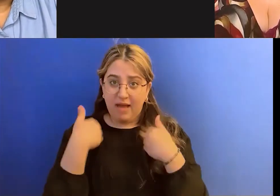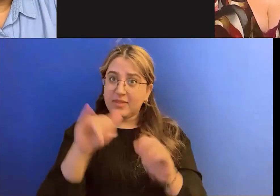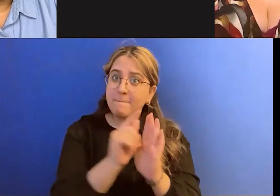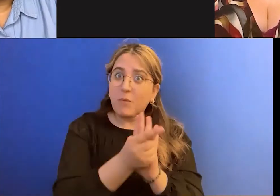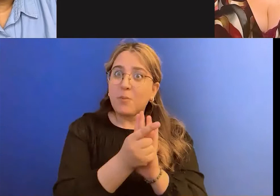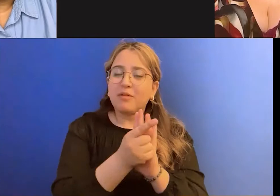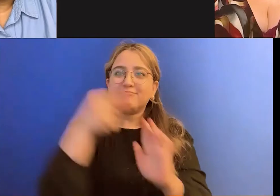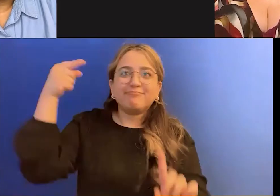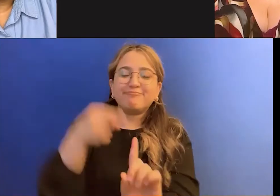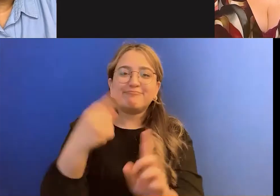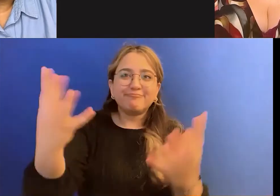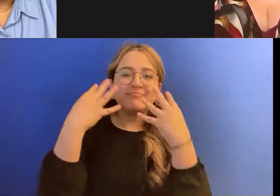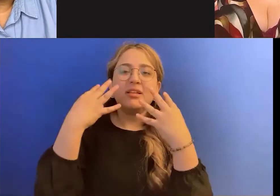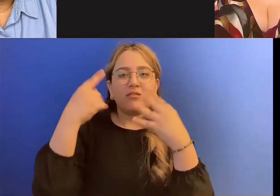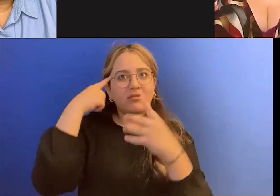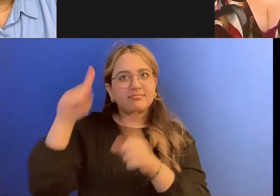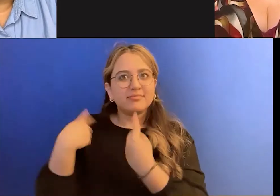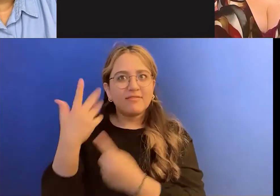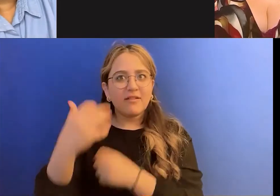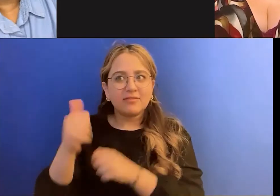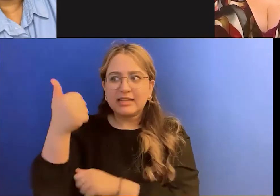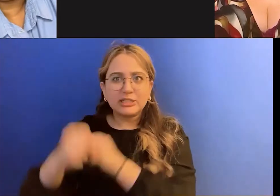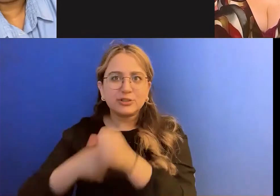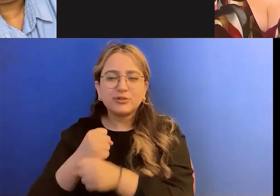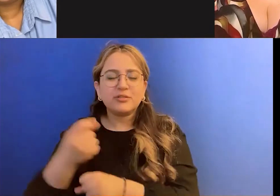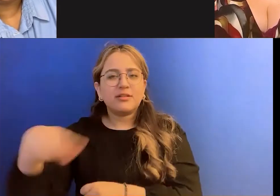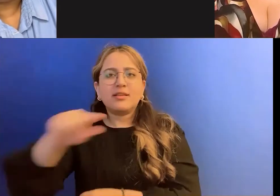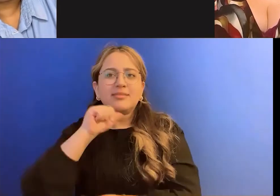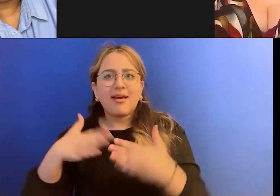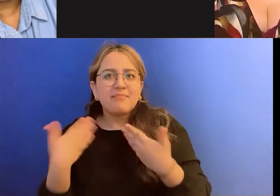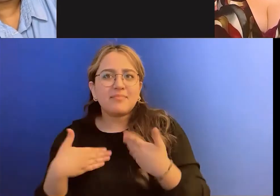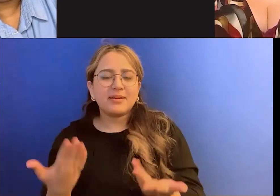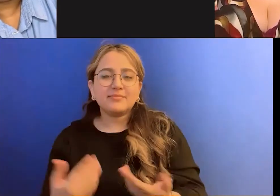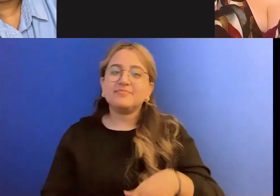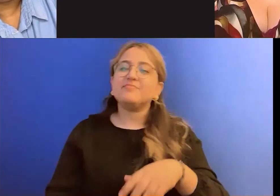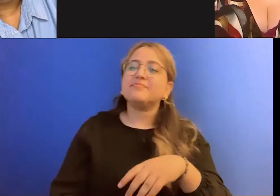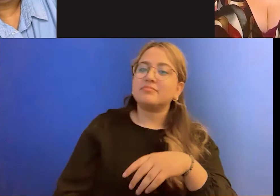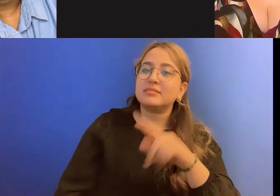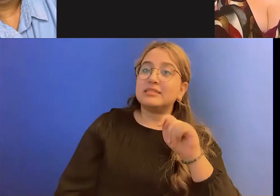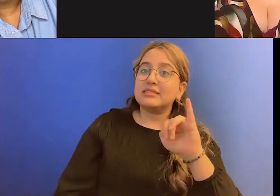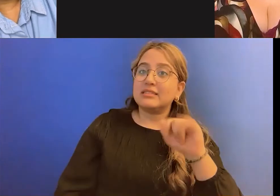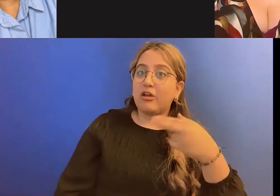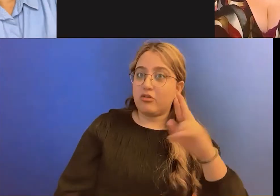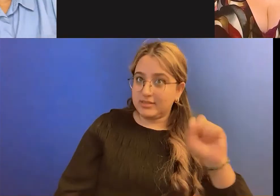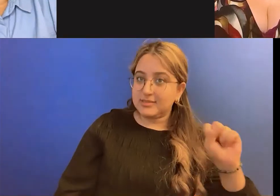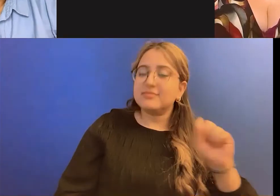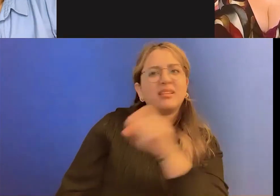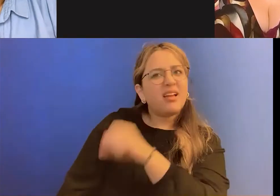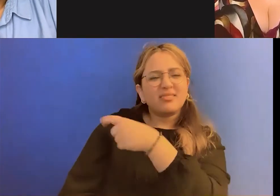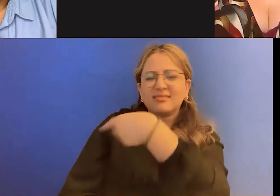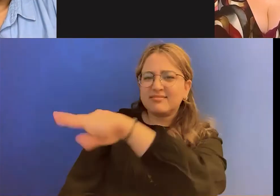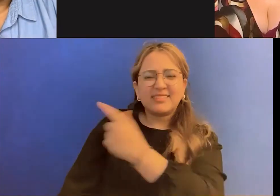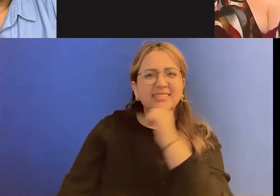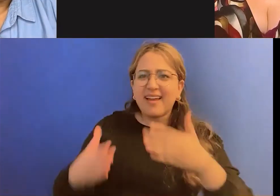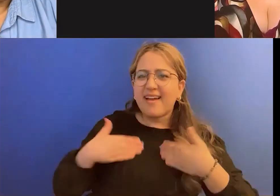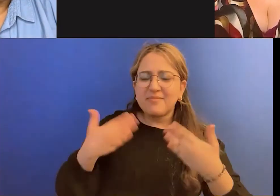They're so mad about it. They just say so much about it. Um, yeah, I, I, it's remarkable